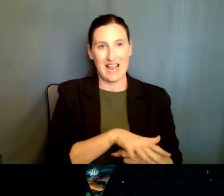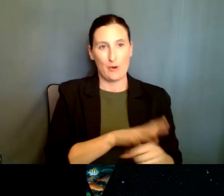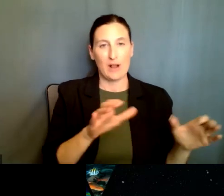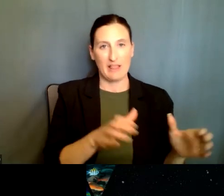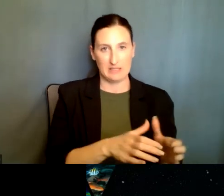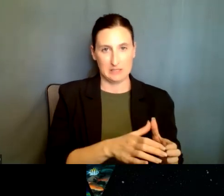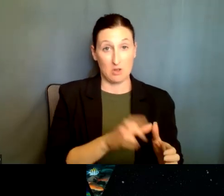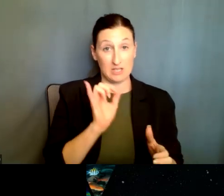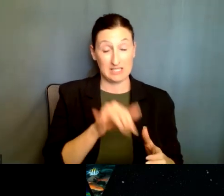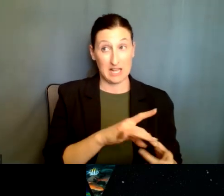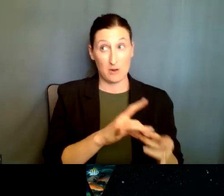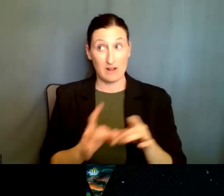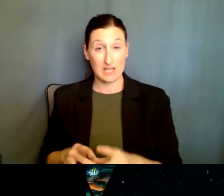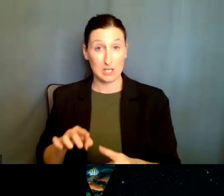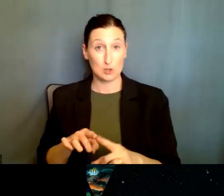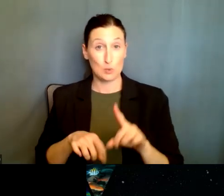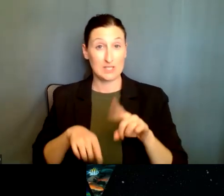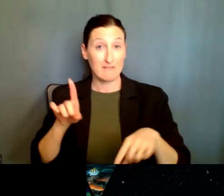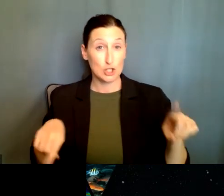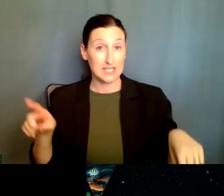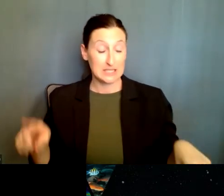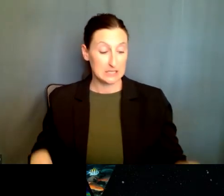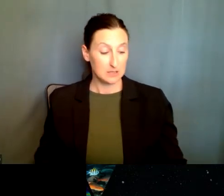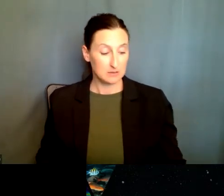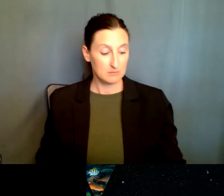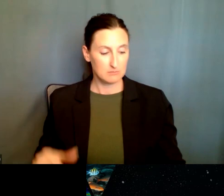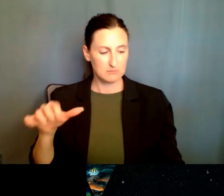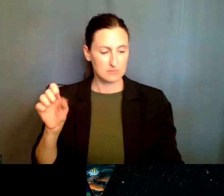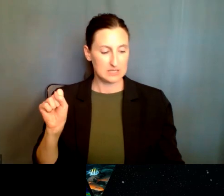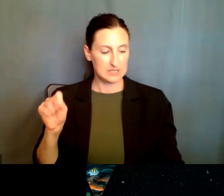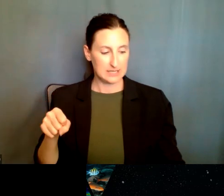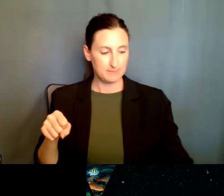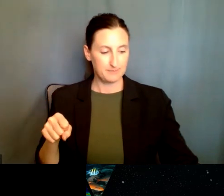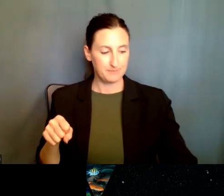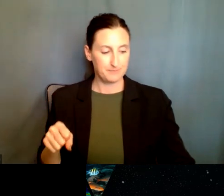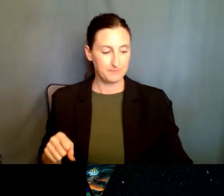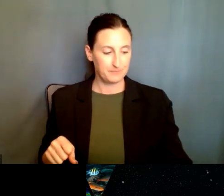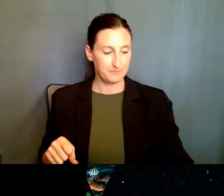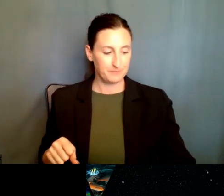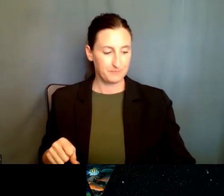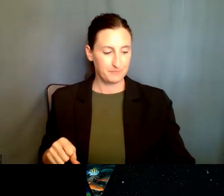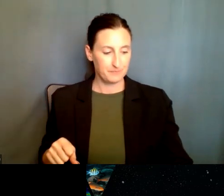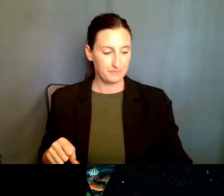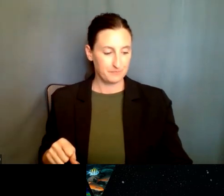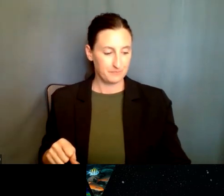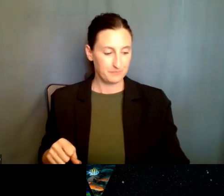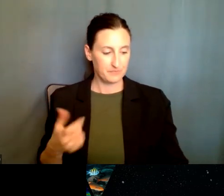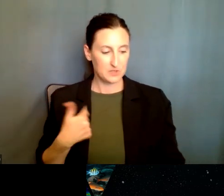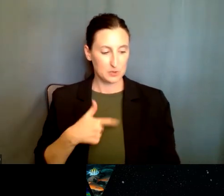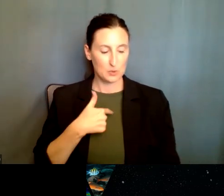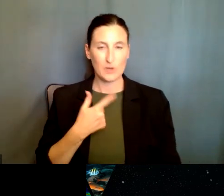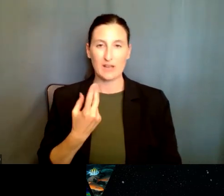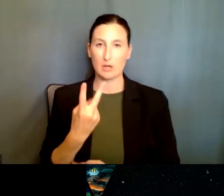to diversity when submitting a proposal. Yes, absolutely. So NSF has two sets of, uh, two major criteria.